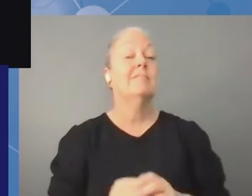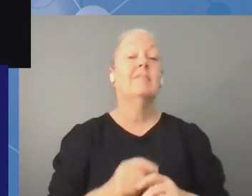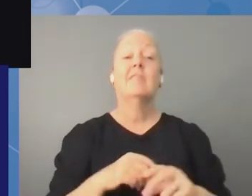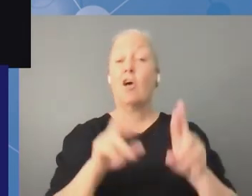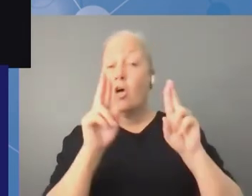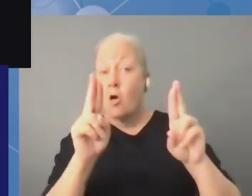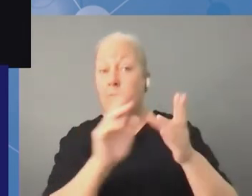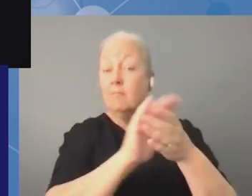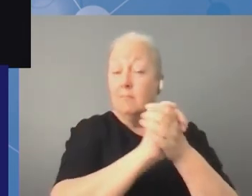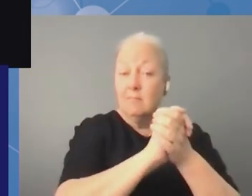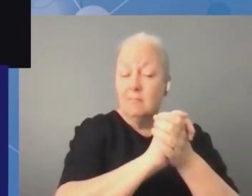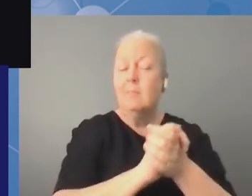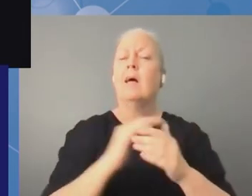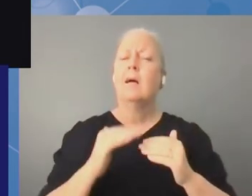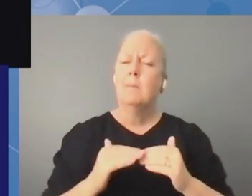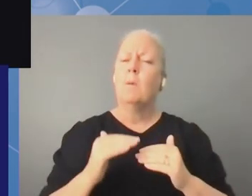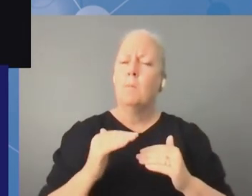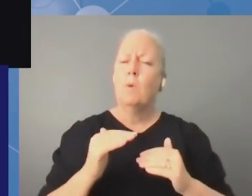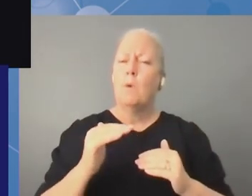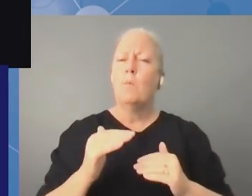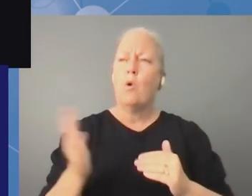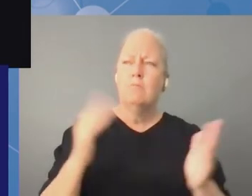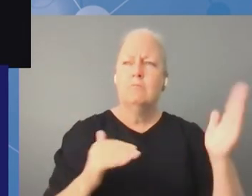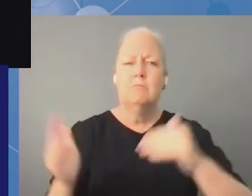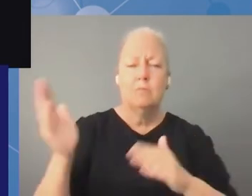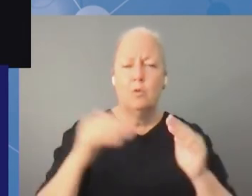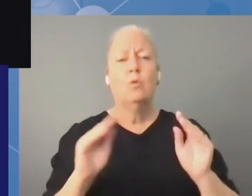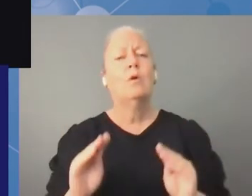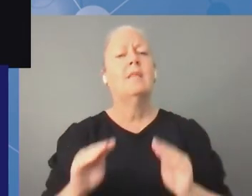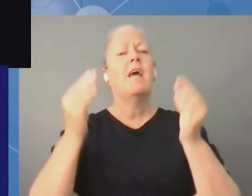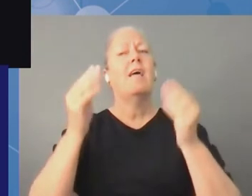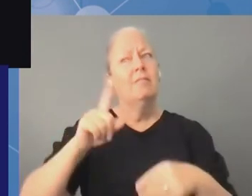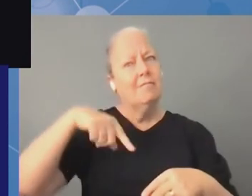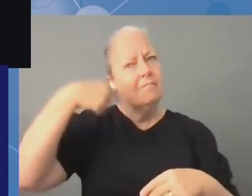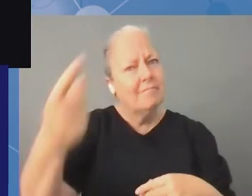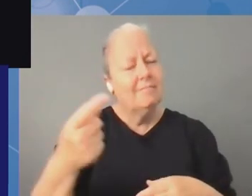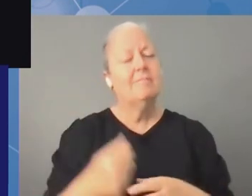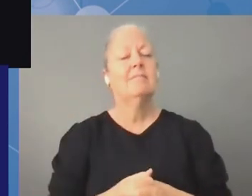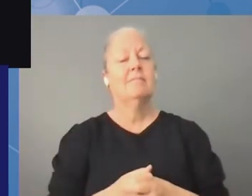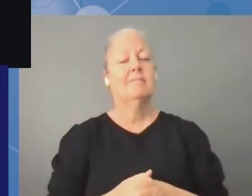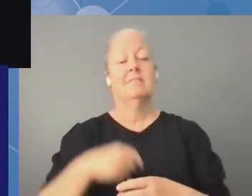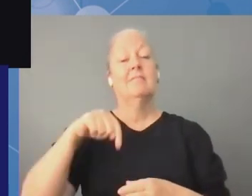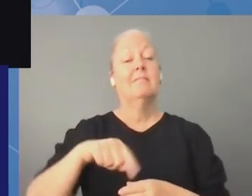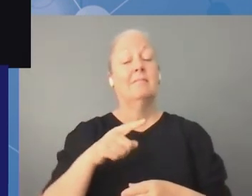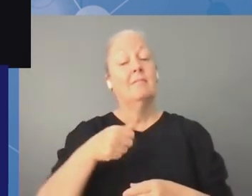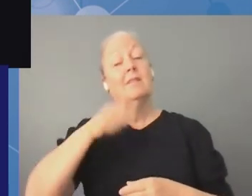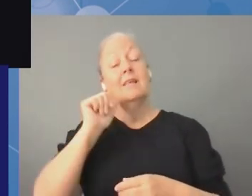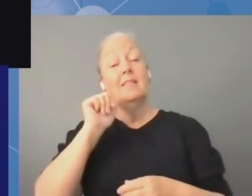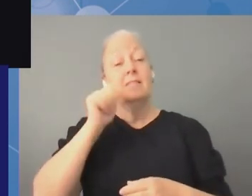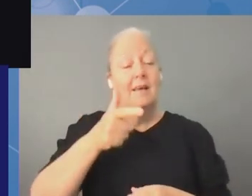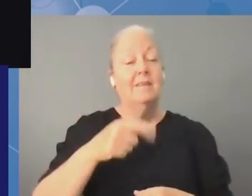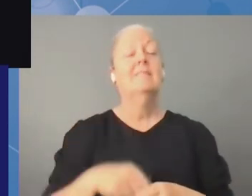more and more young people that do care for the next events these few days i had a lot of very good discussions